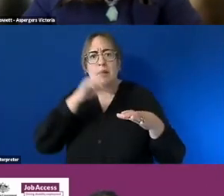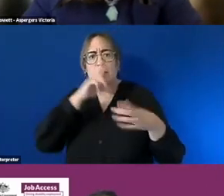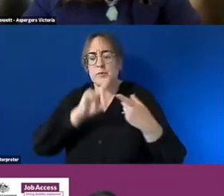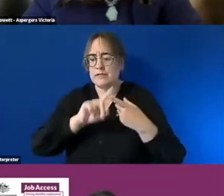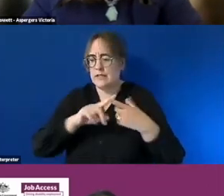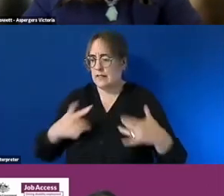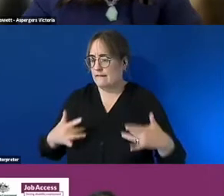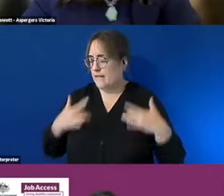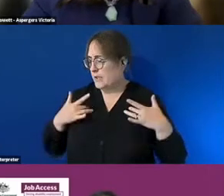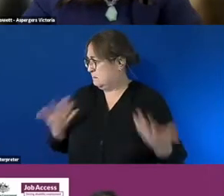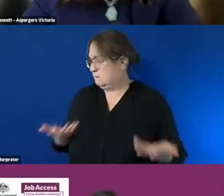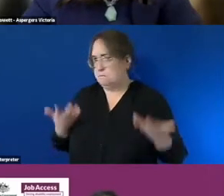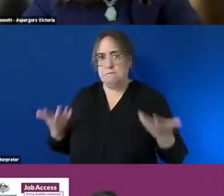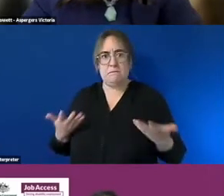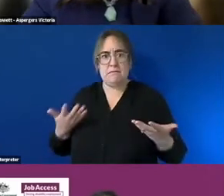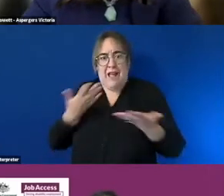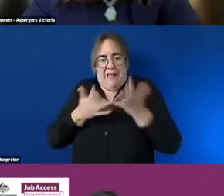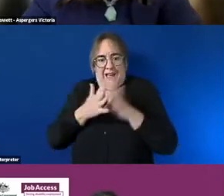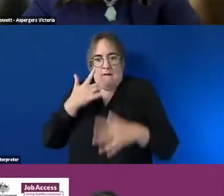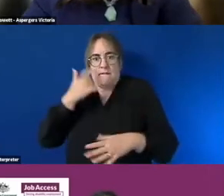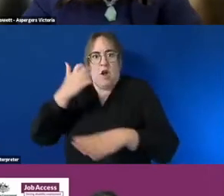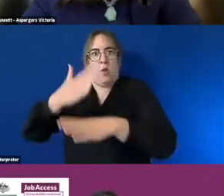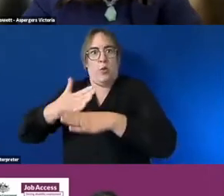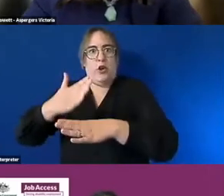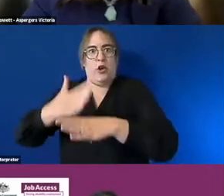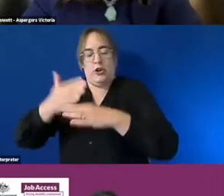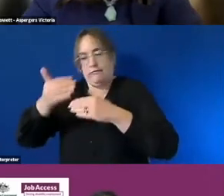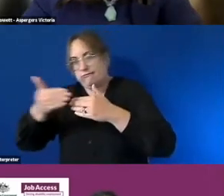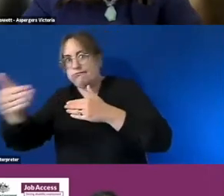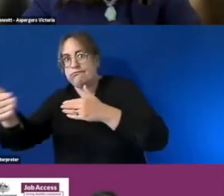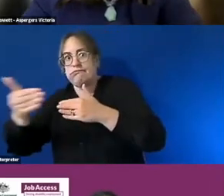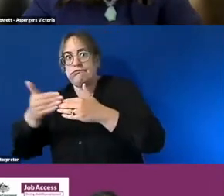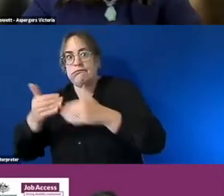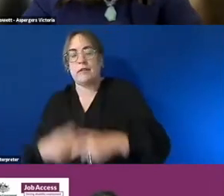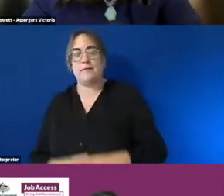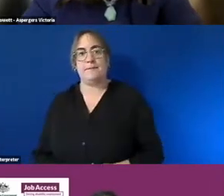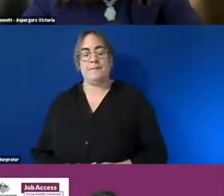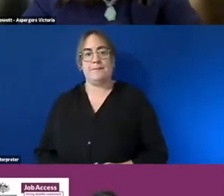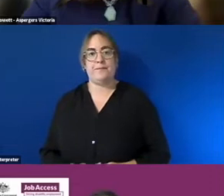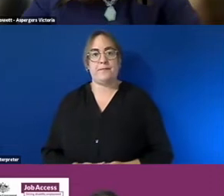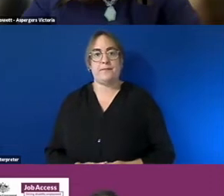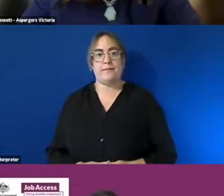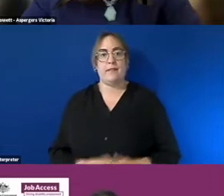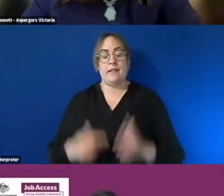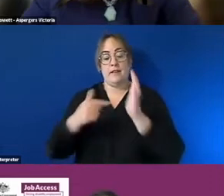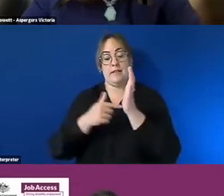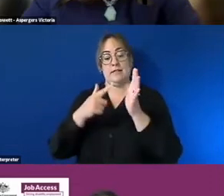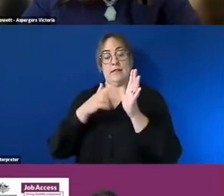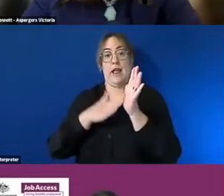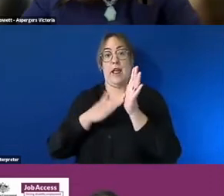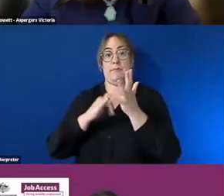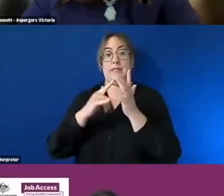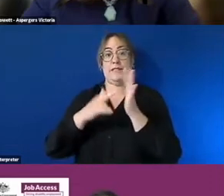market um and as we move uh into that part and and tamsin touched on it uh where employers increasingly